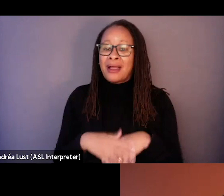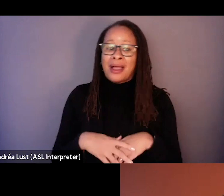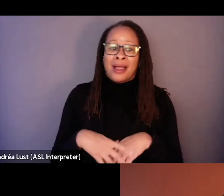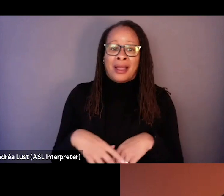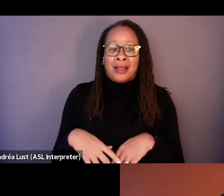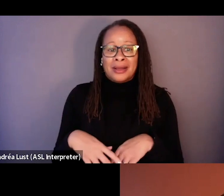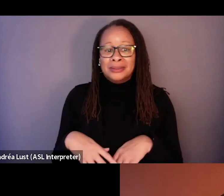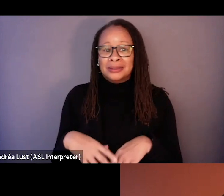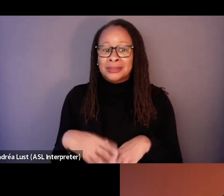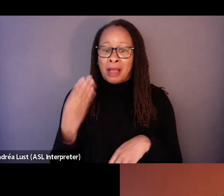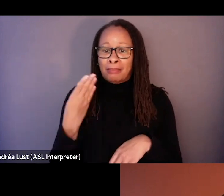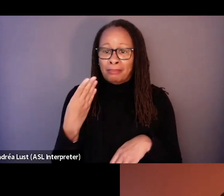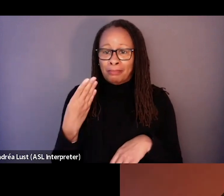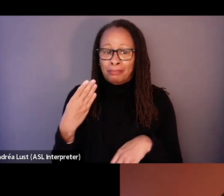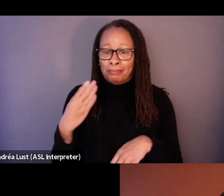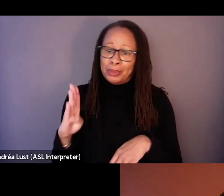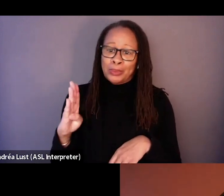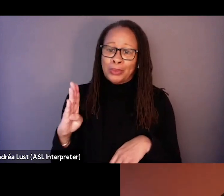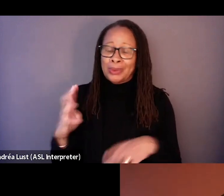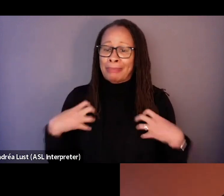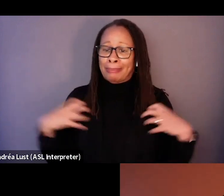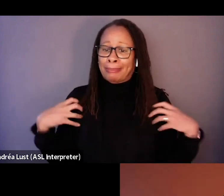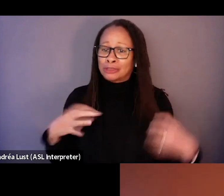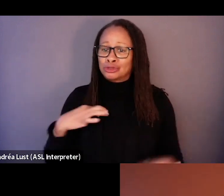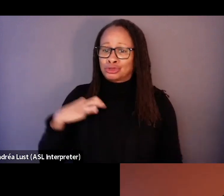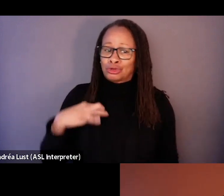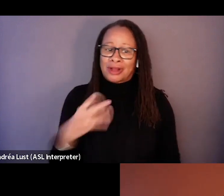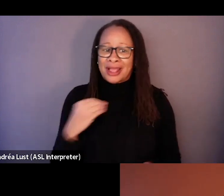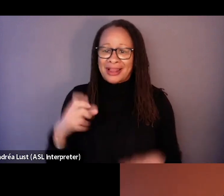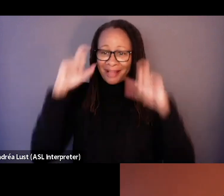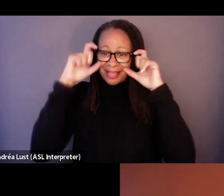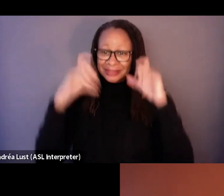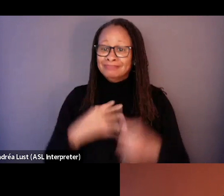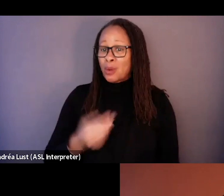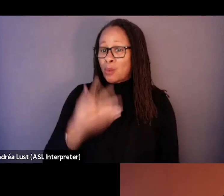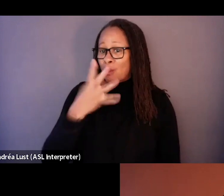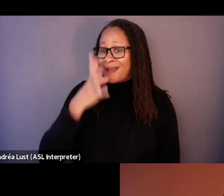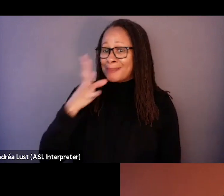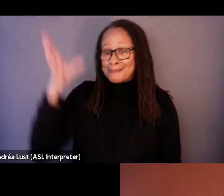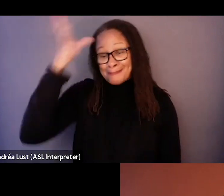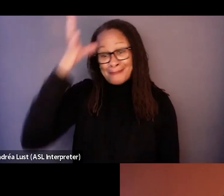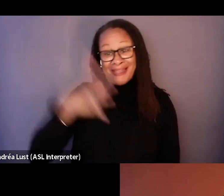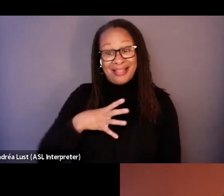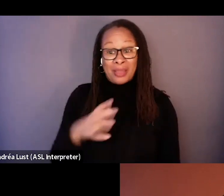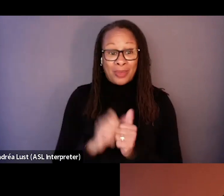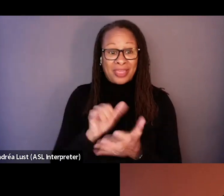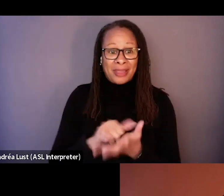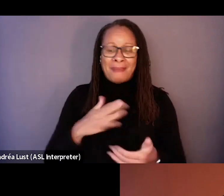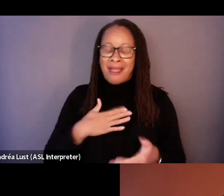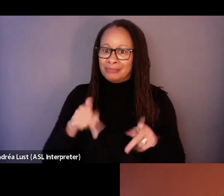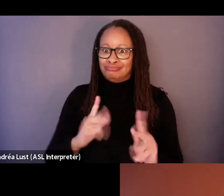dot, well, actually blue polka dot shirt. And I am a white male. And with that, it's my